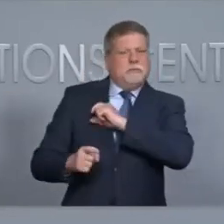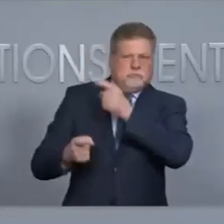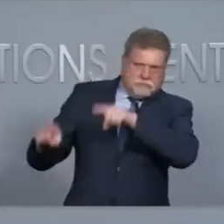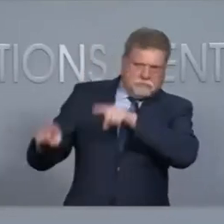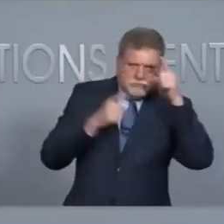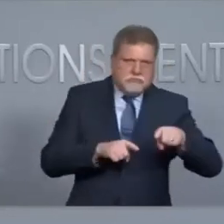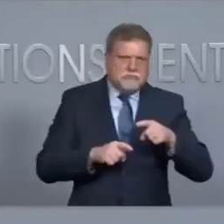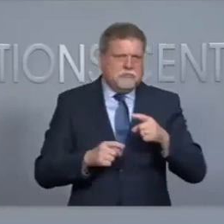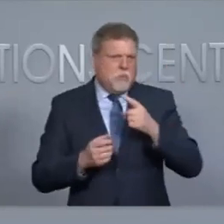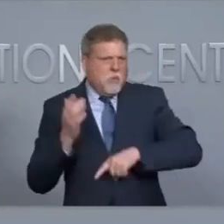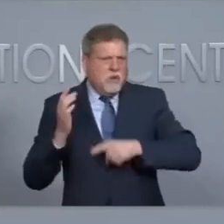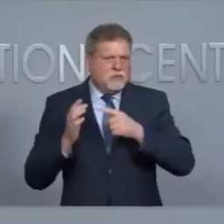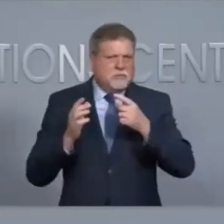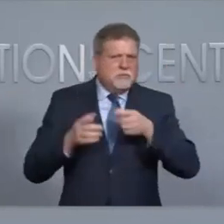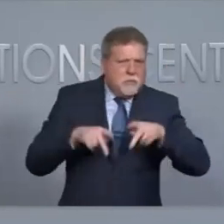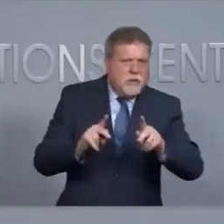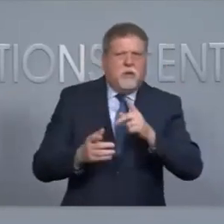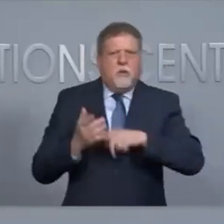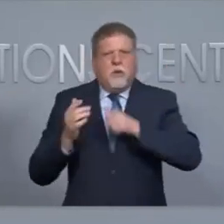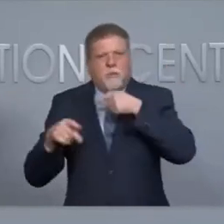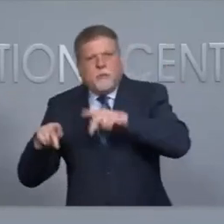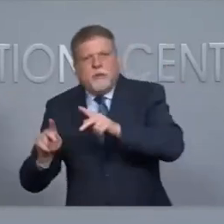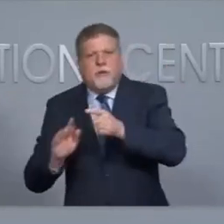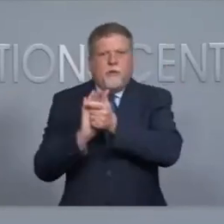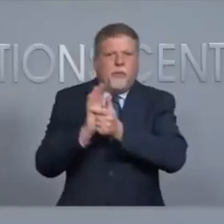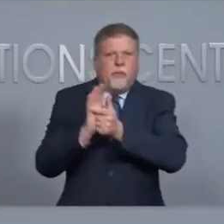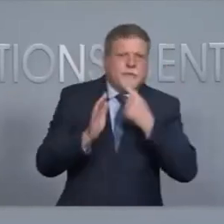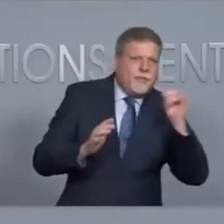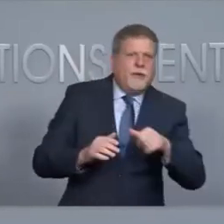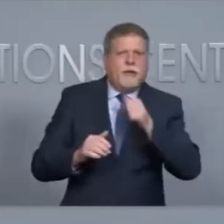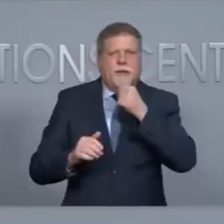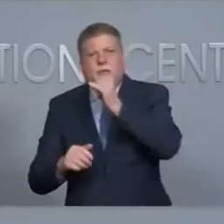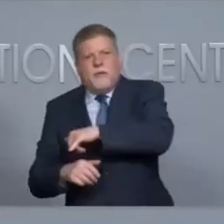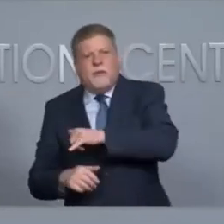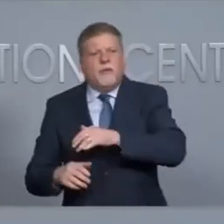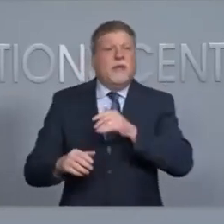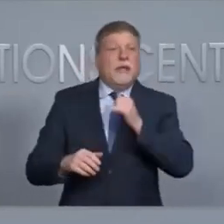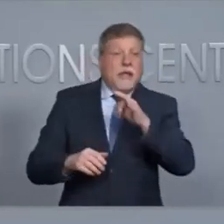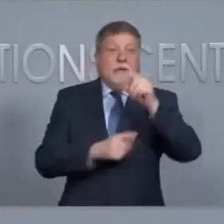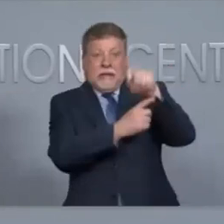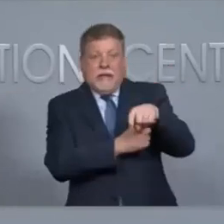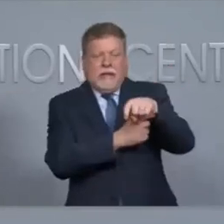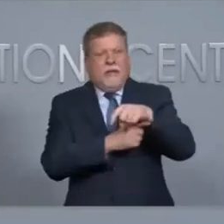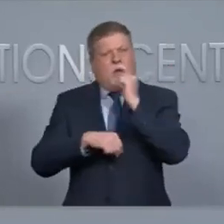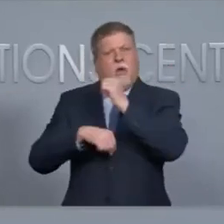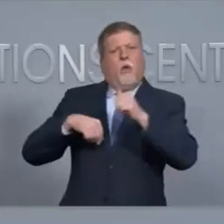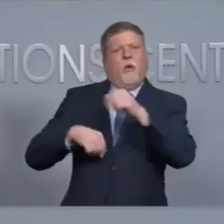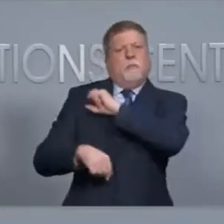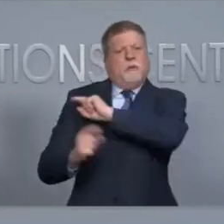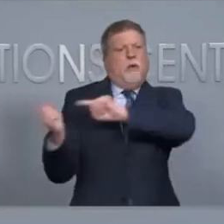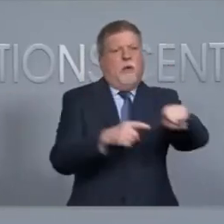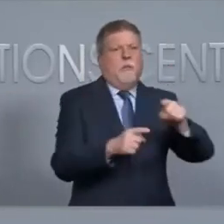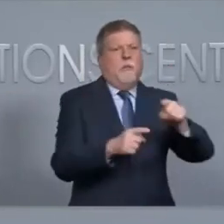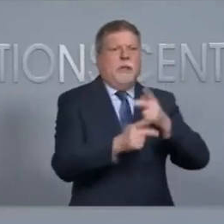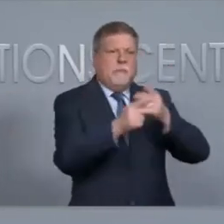understand what election laws allow for and how they can, if need be, be called in as peacekeepers to help